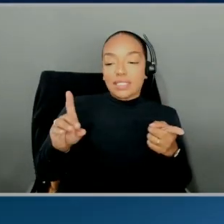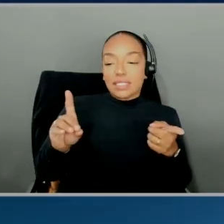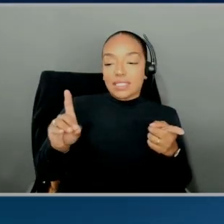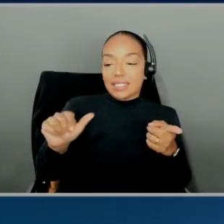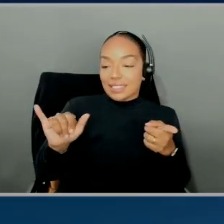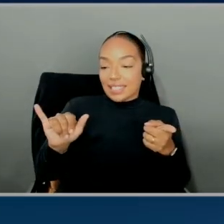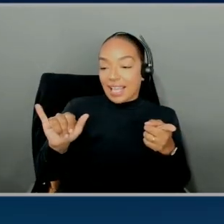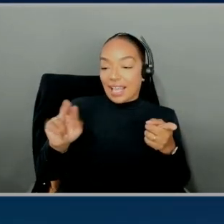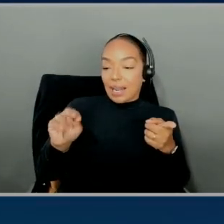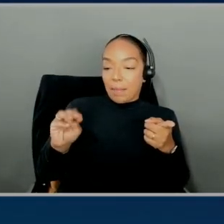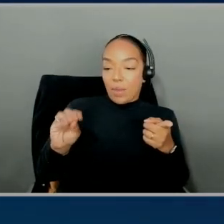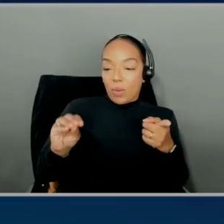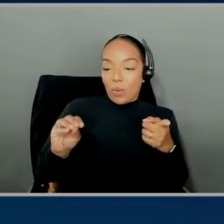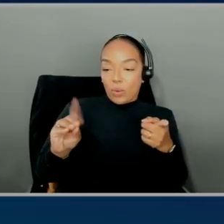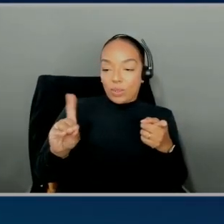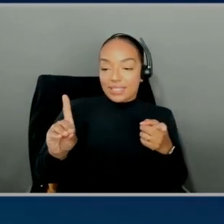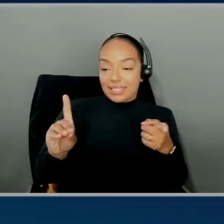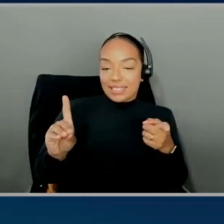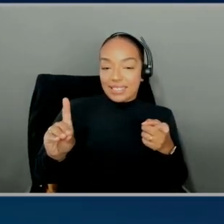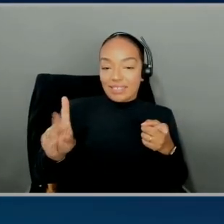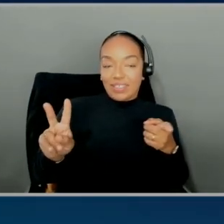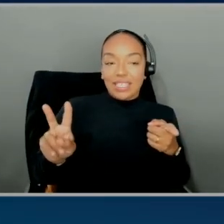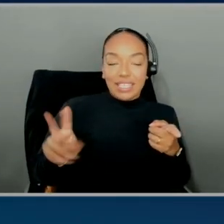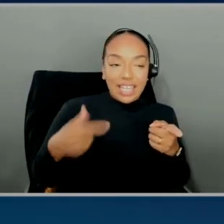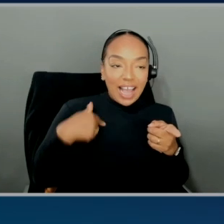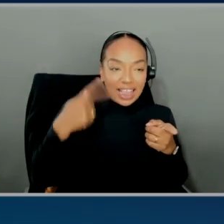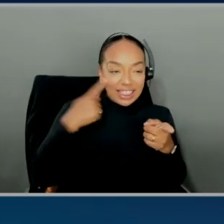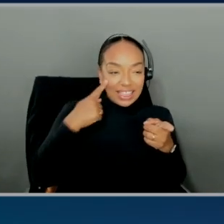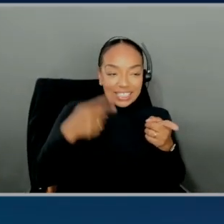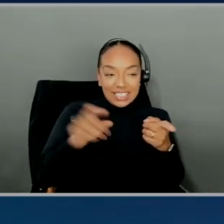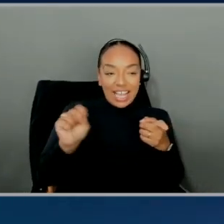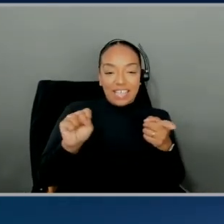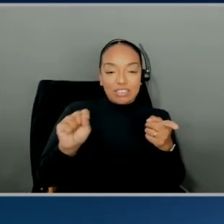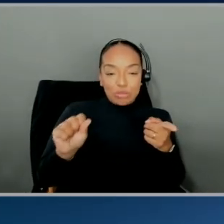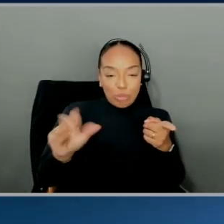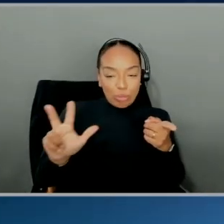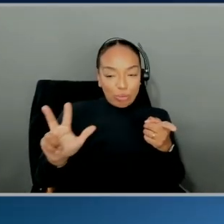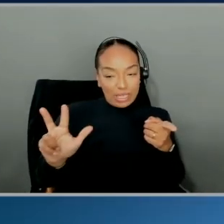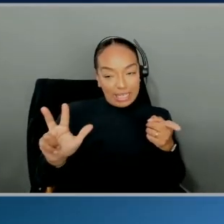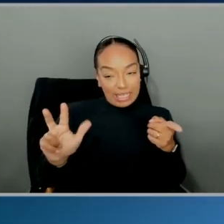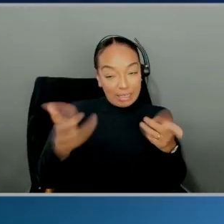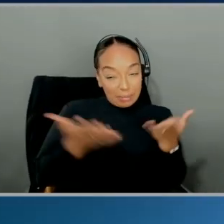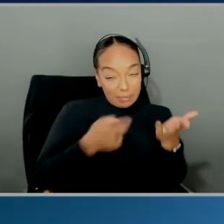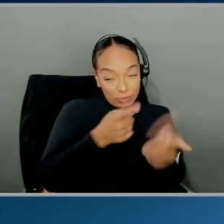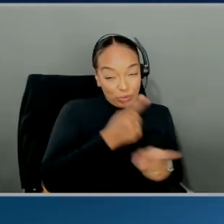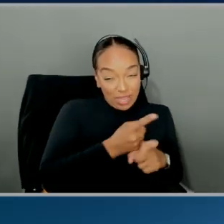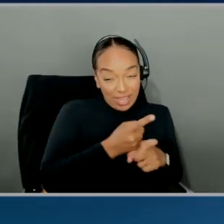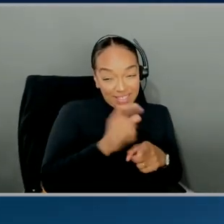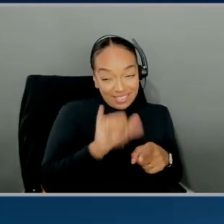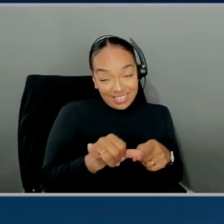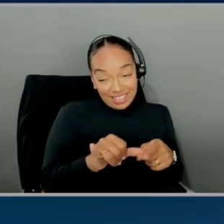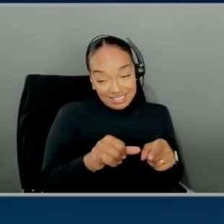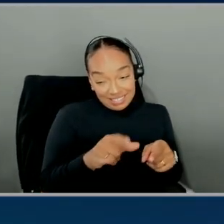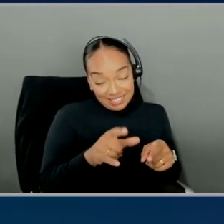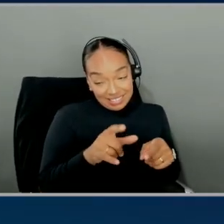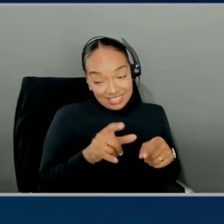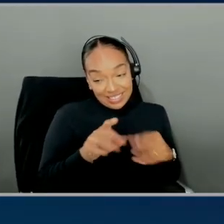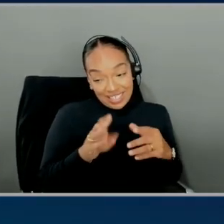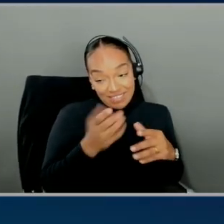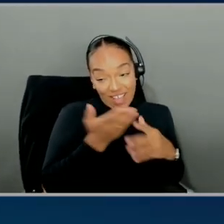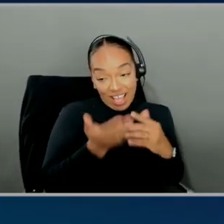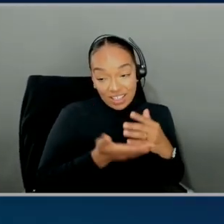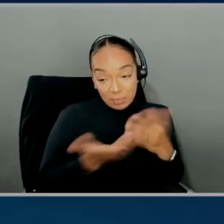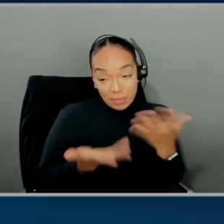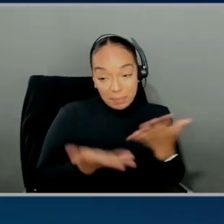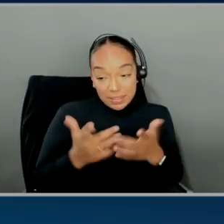is an interesting solution. I think it's S3. I mean, you're probably right, because these objects or these files are probably too big for